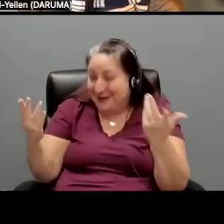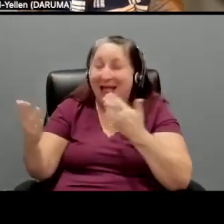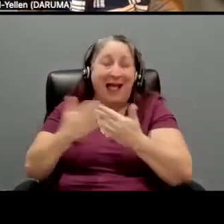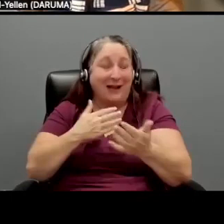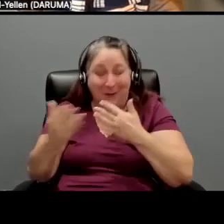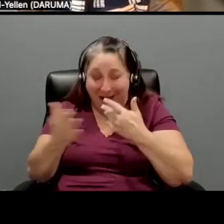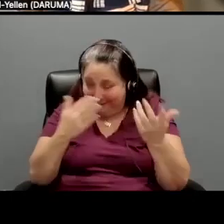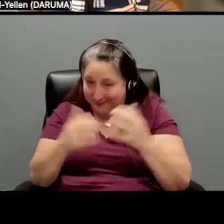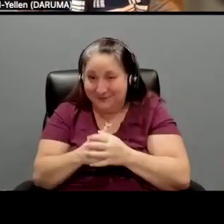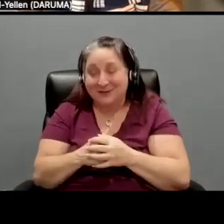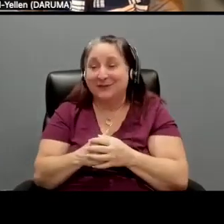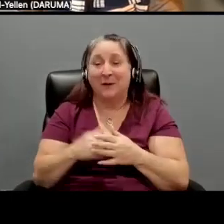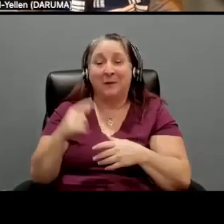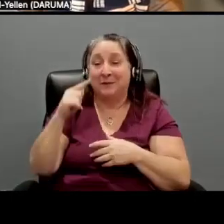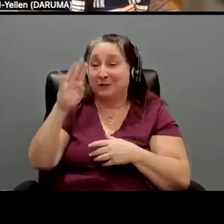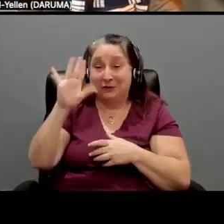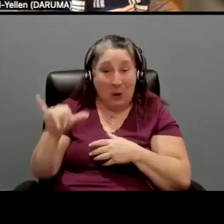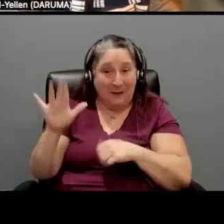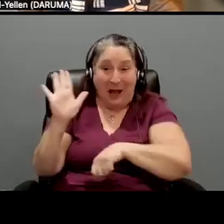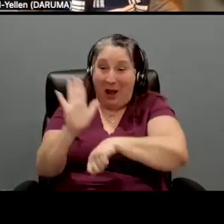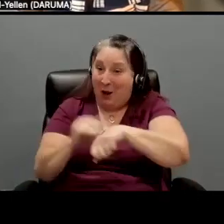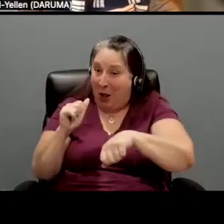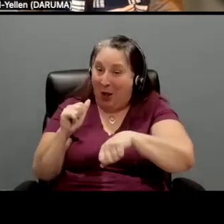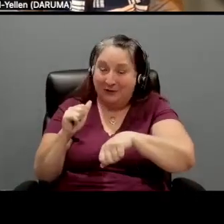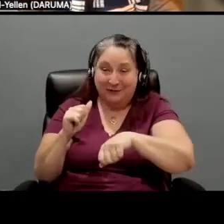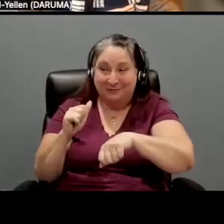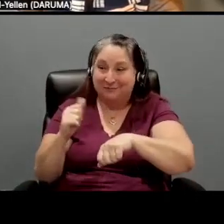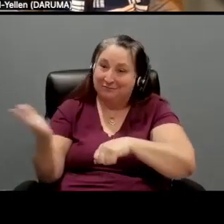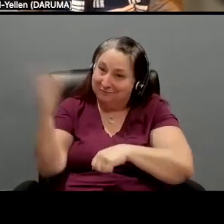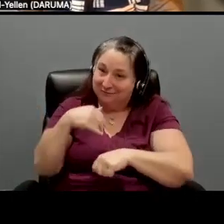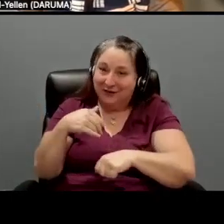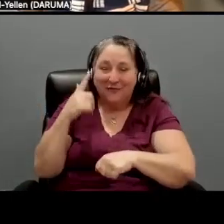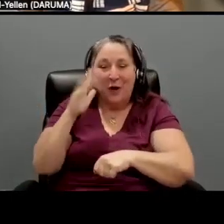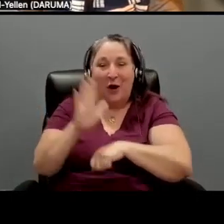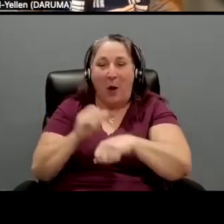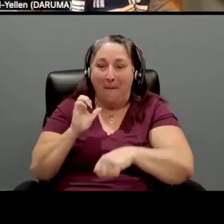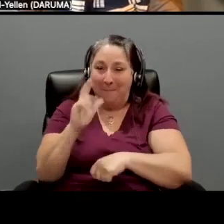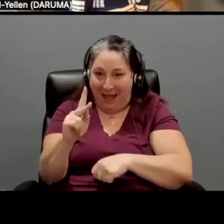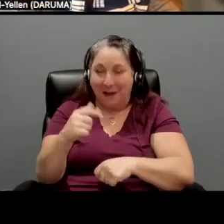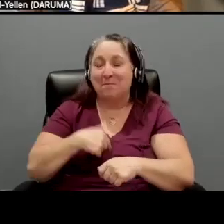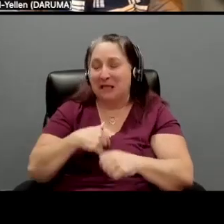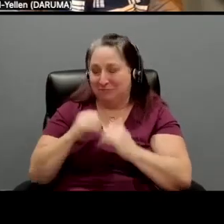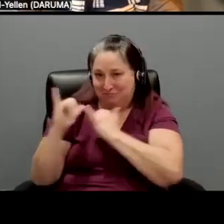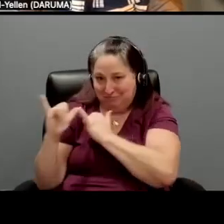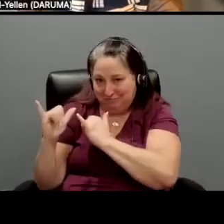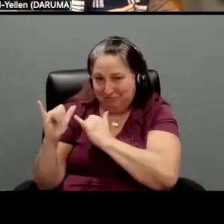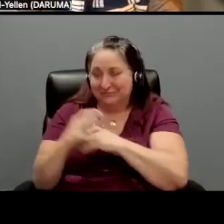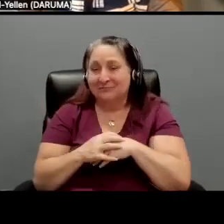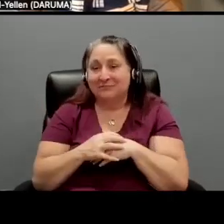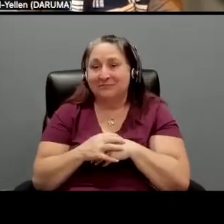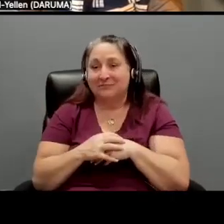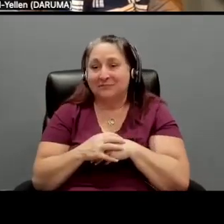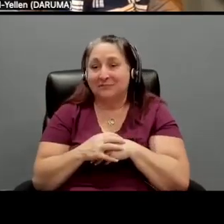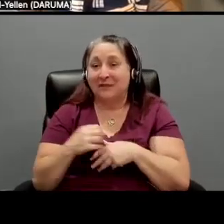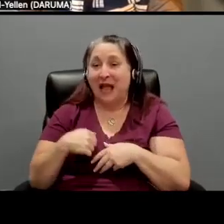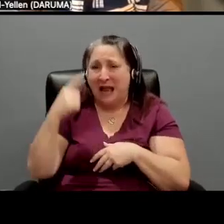he got called in, uh, he got called in as well to do a callback and I did. And I think we asked if